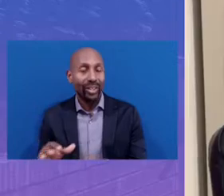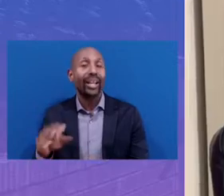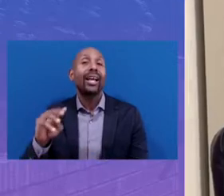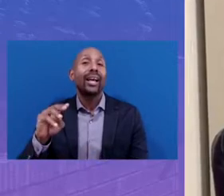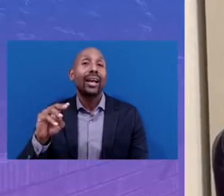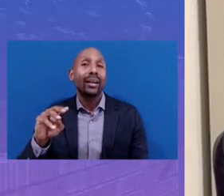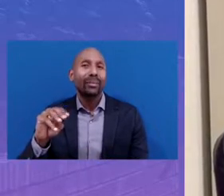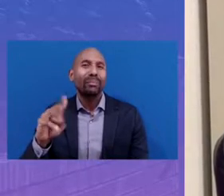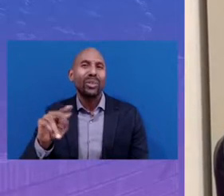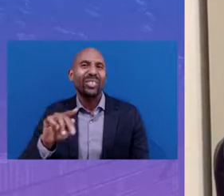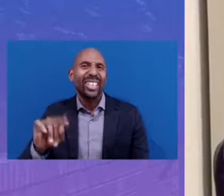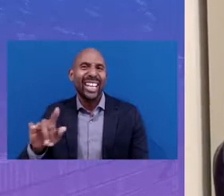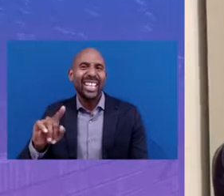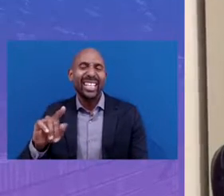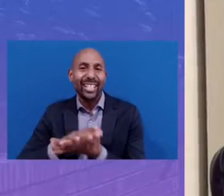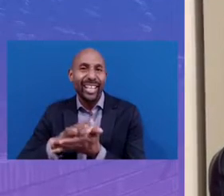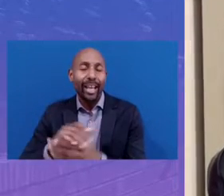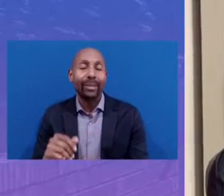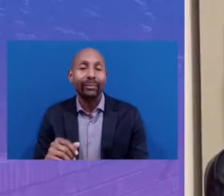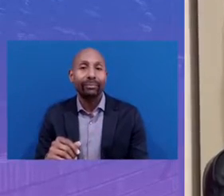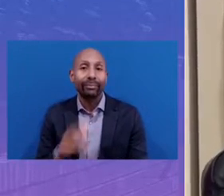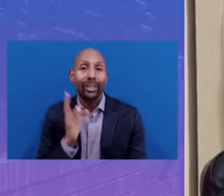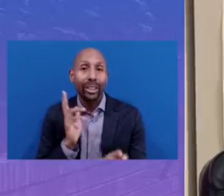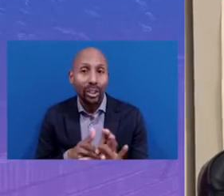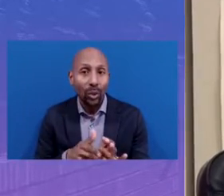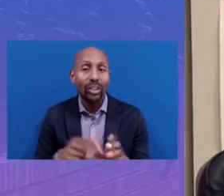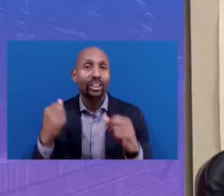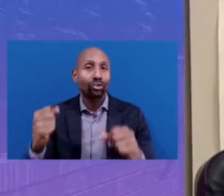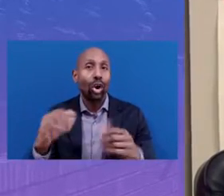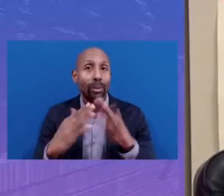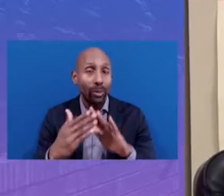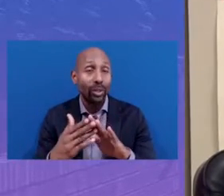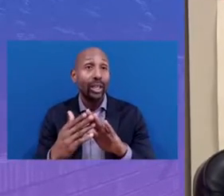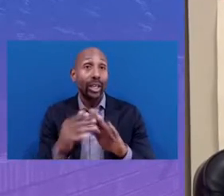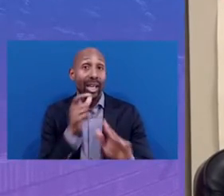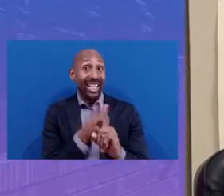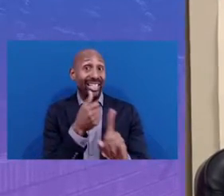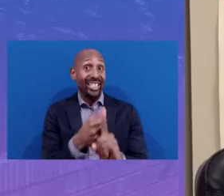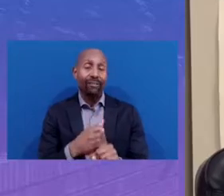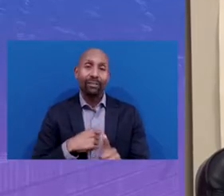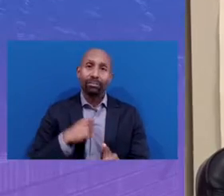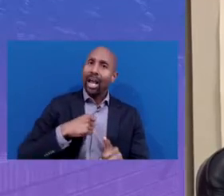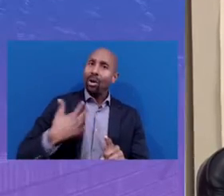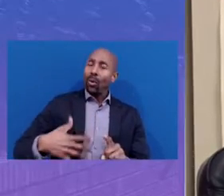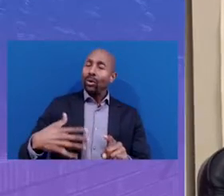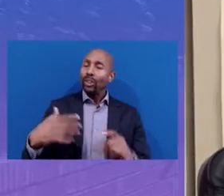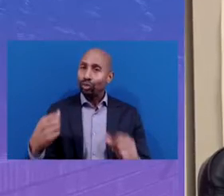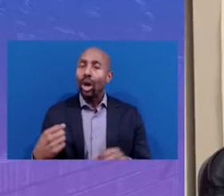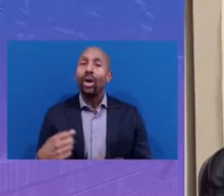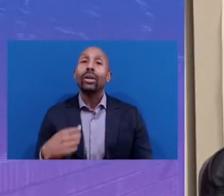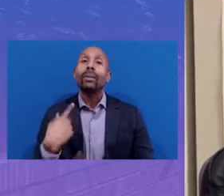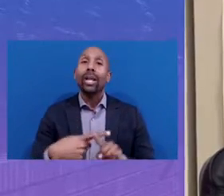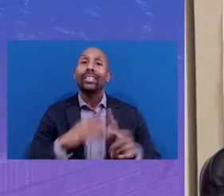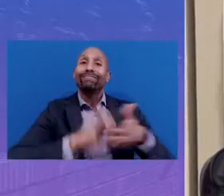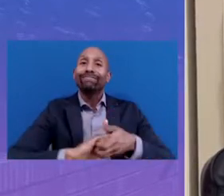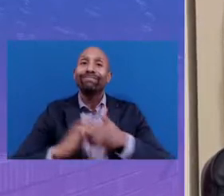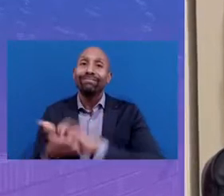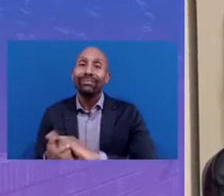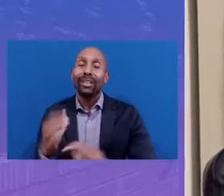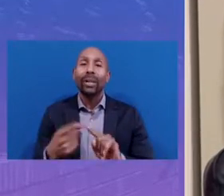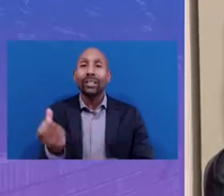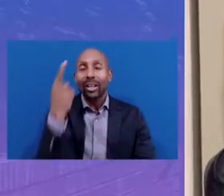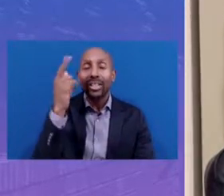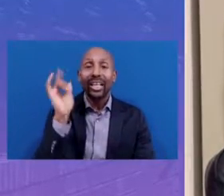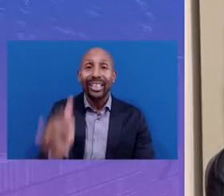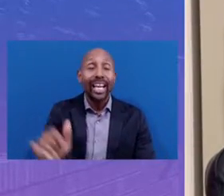a strong community that has a strong sense of pride and is collaborative and understands the importance of hearing everybody's